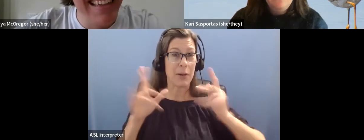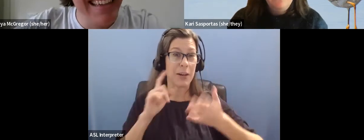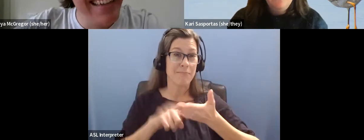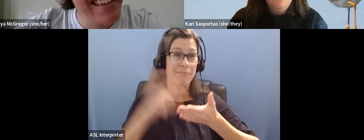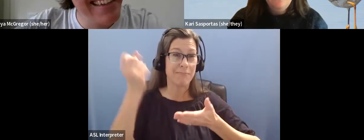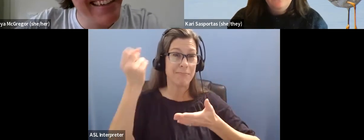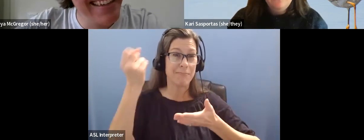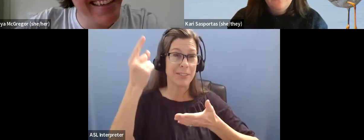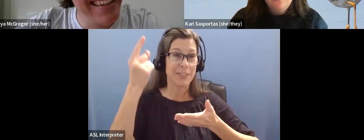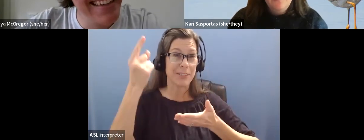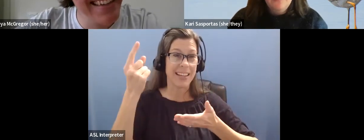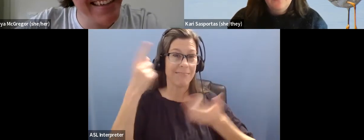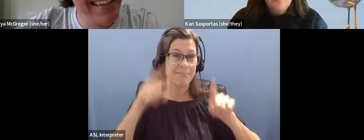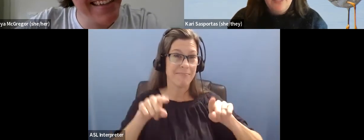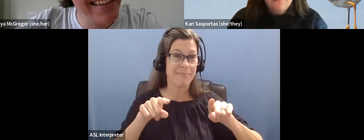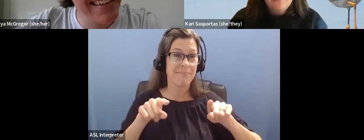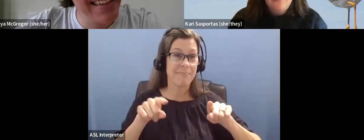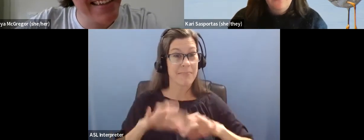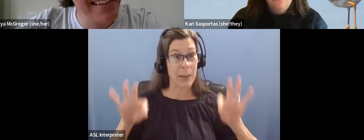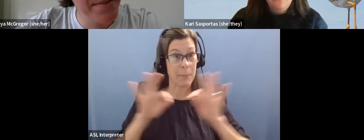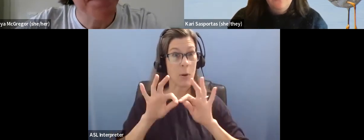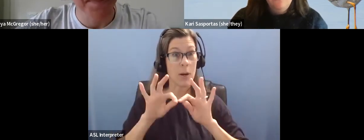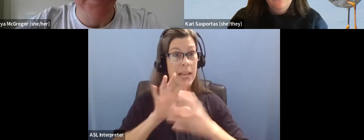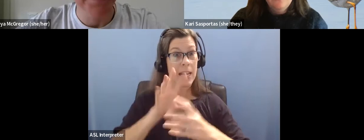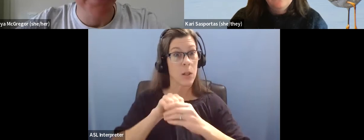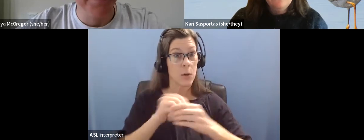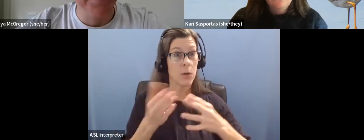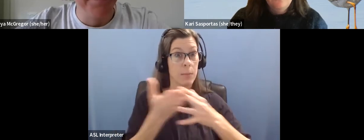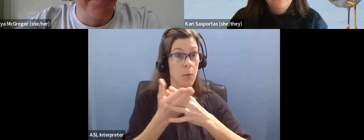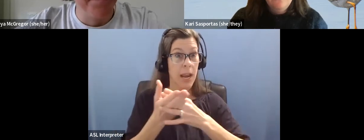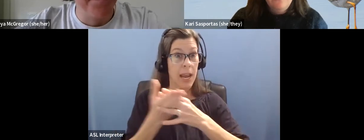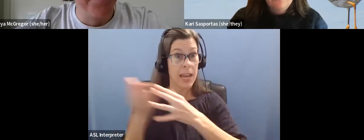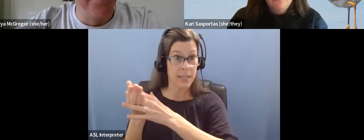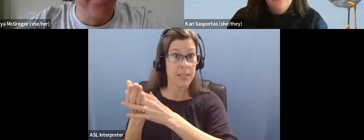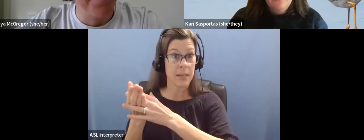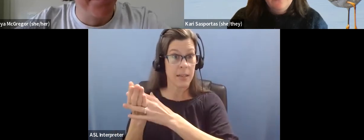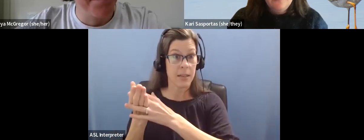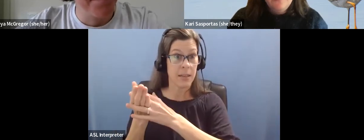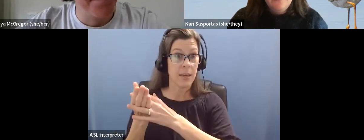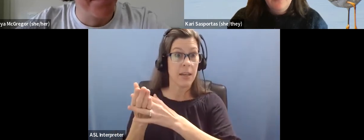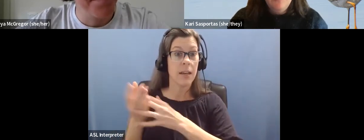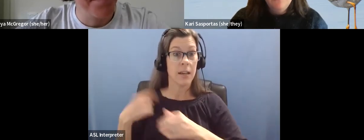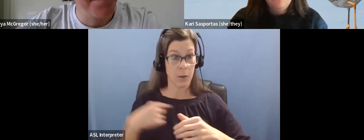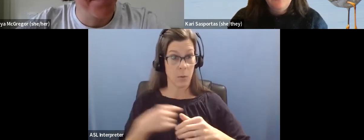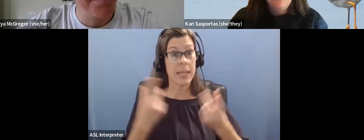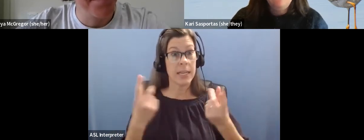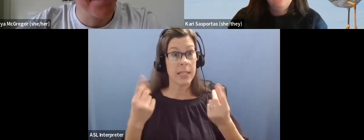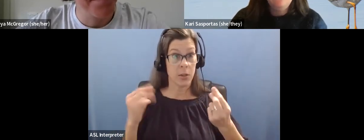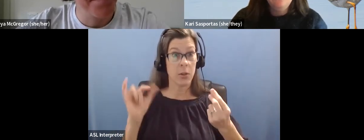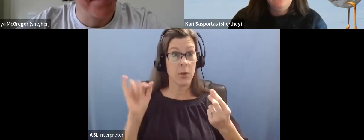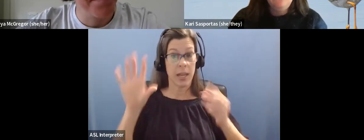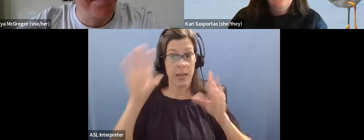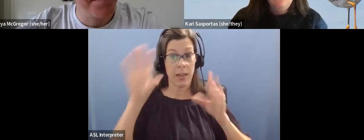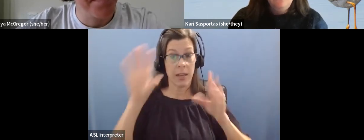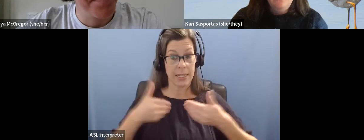But it's, it's important also to build in breaks, um, because one of the other things that we do as autistic people is we have